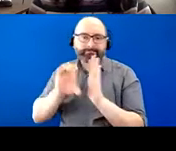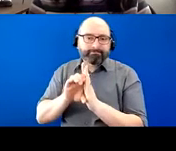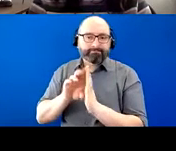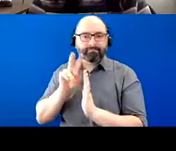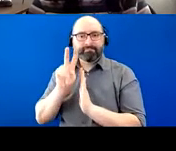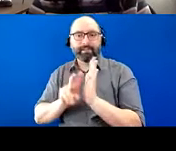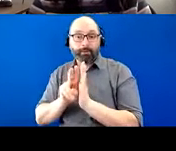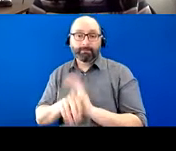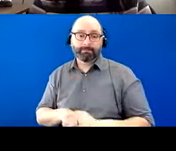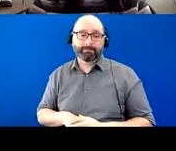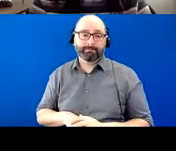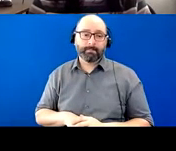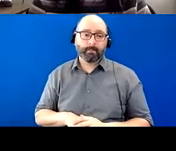took.